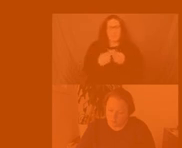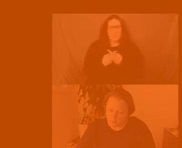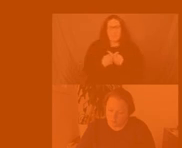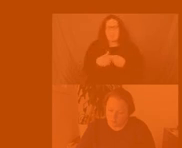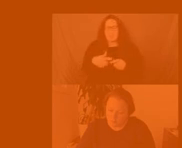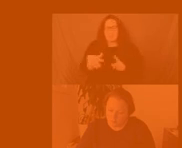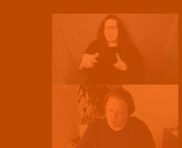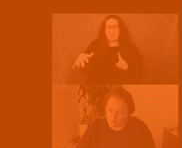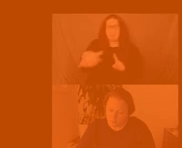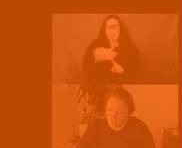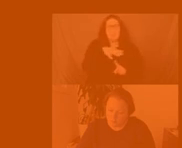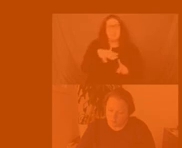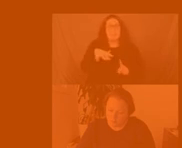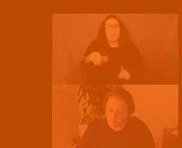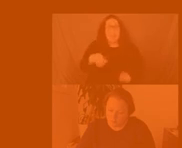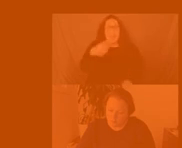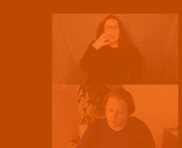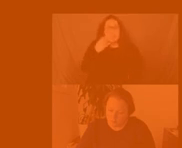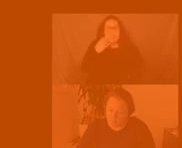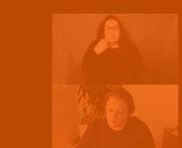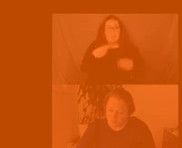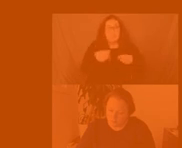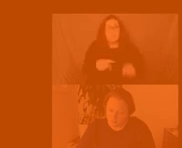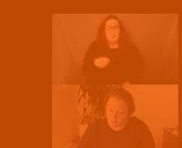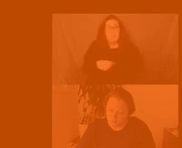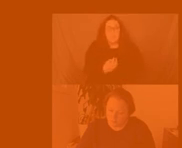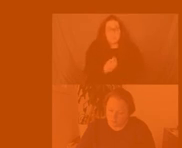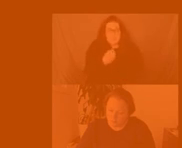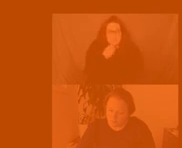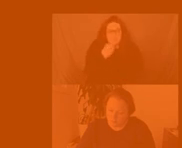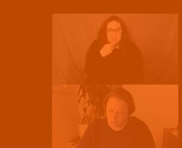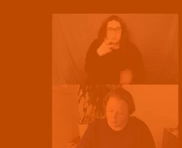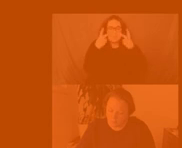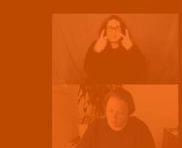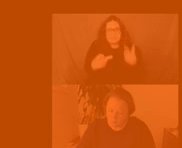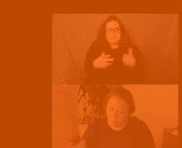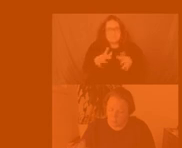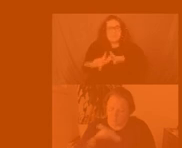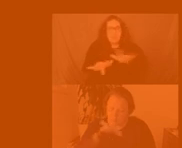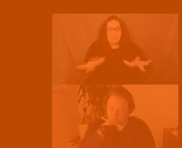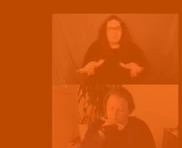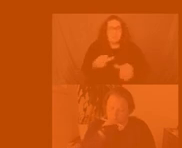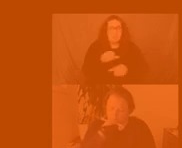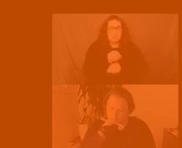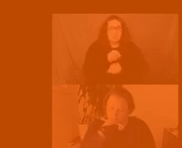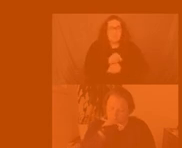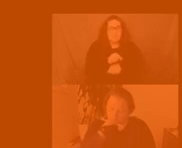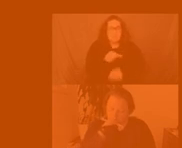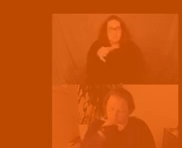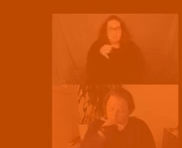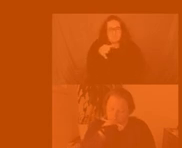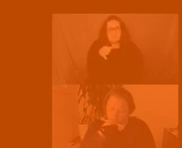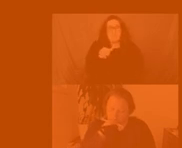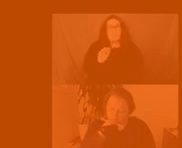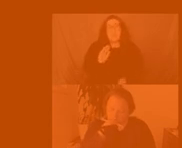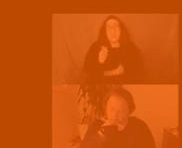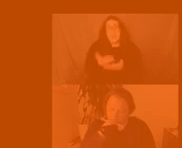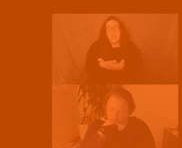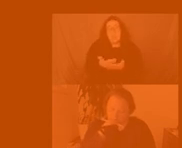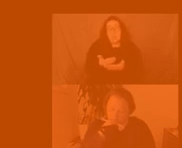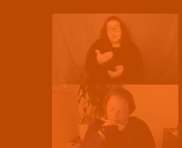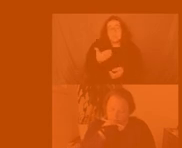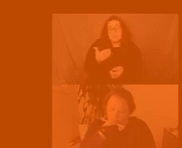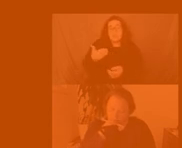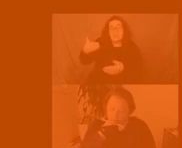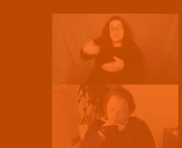out in our experience with the work and then the telescoping of previous experiences as we've sort of heard